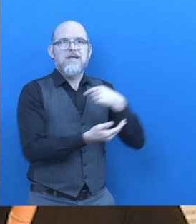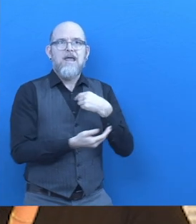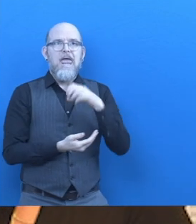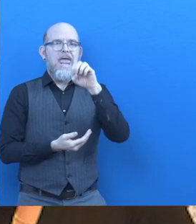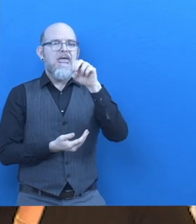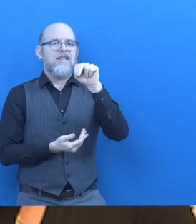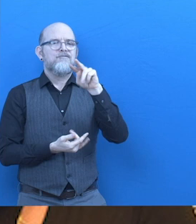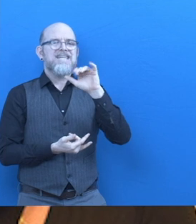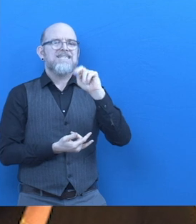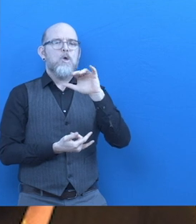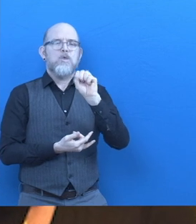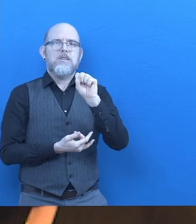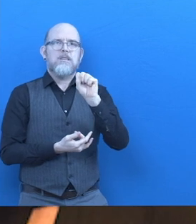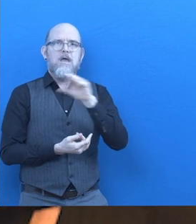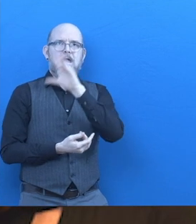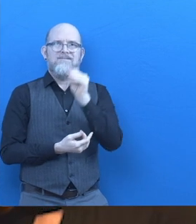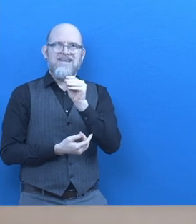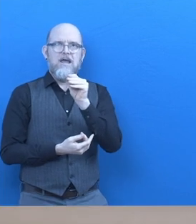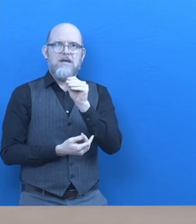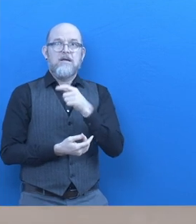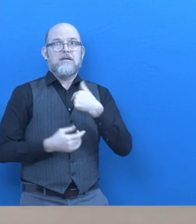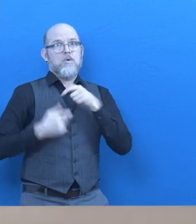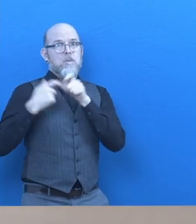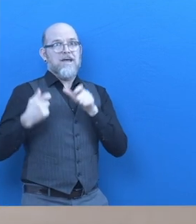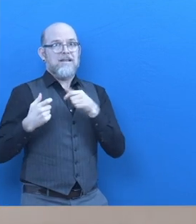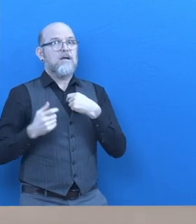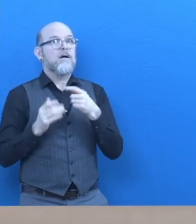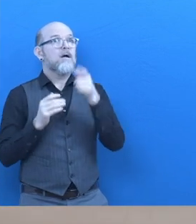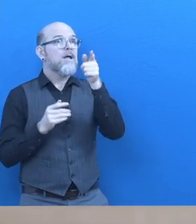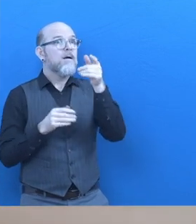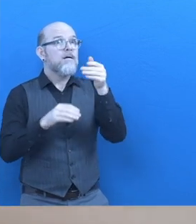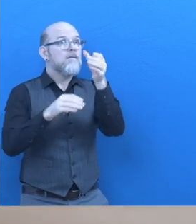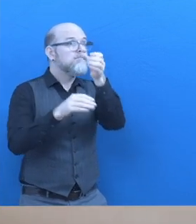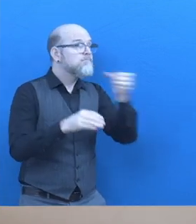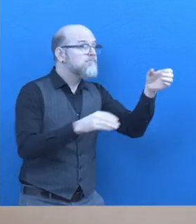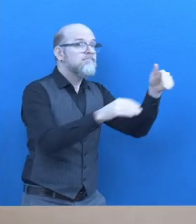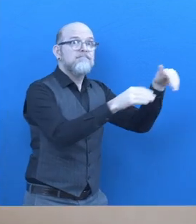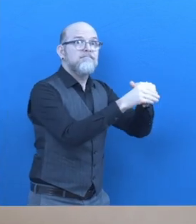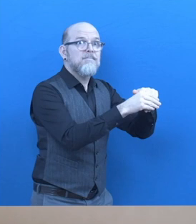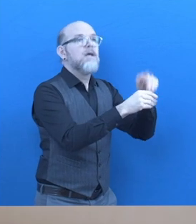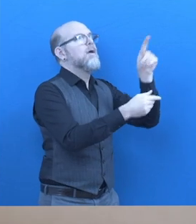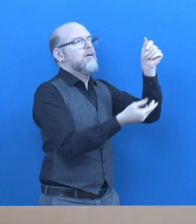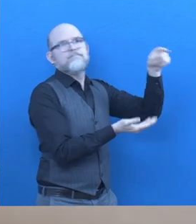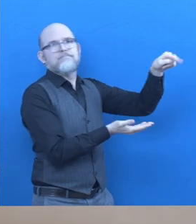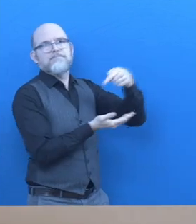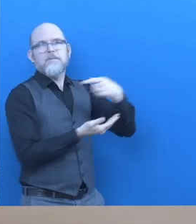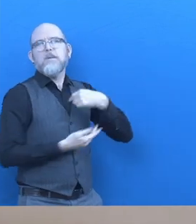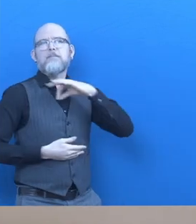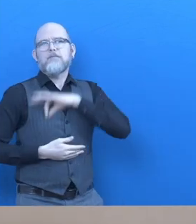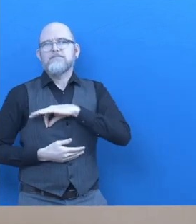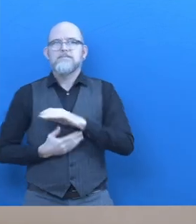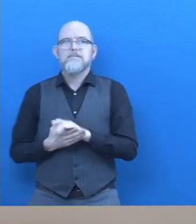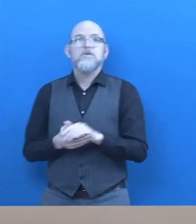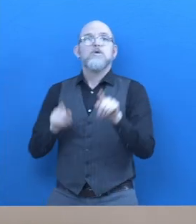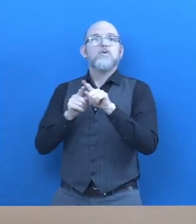regional Africa. We charge during enrollment and we have, we are offering transcription,